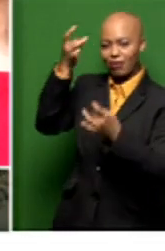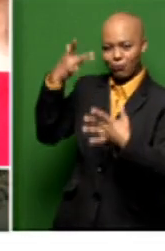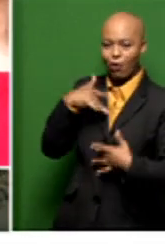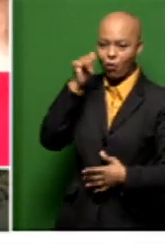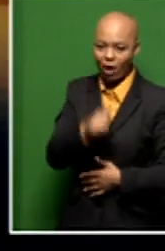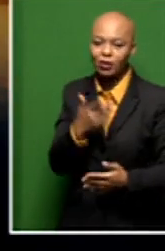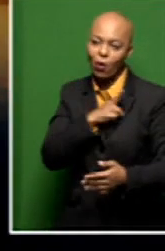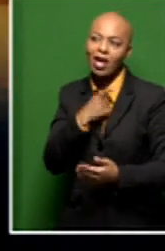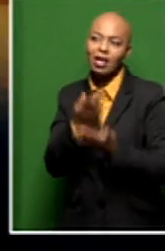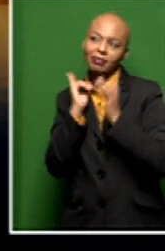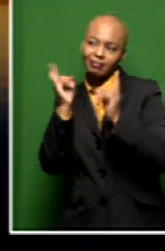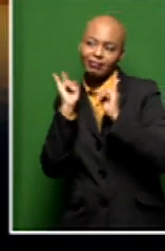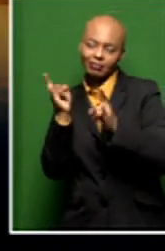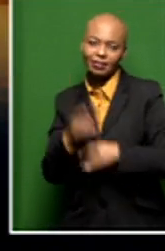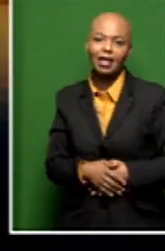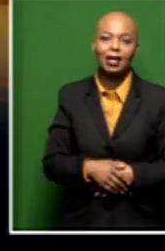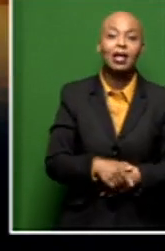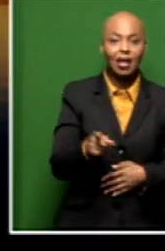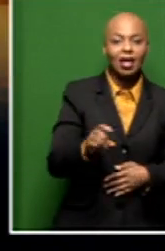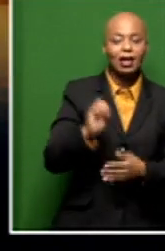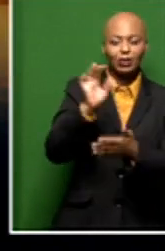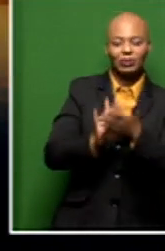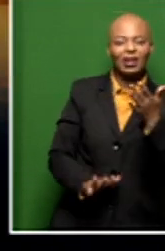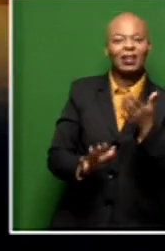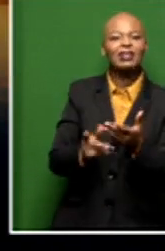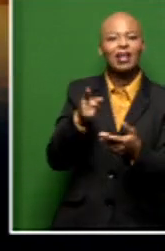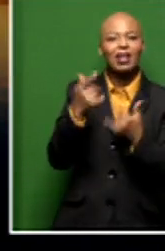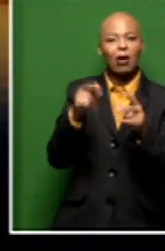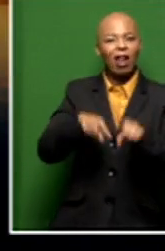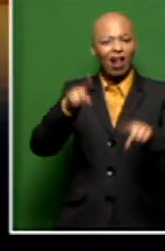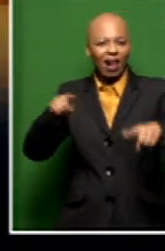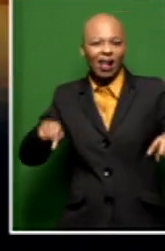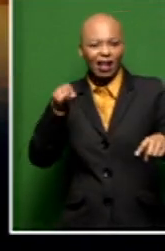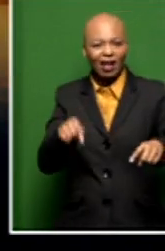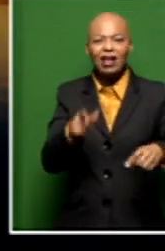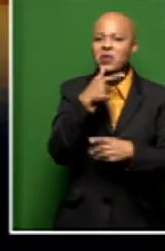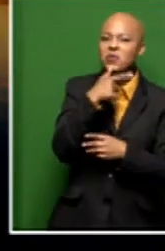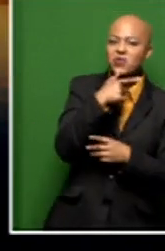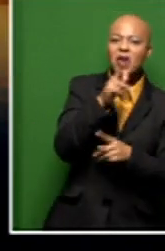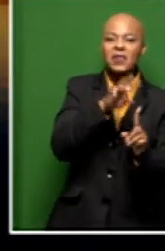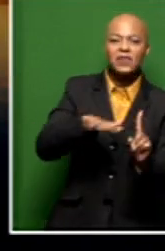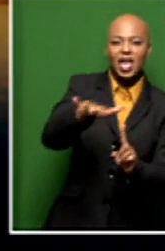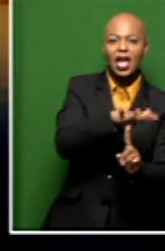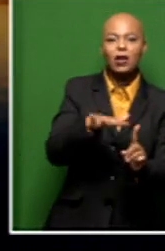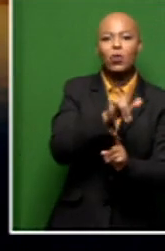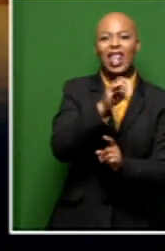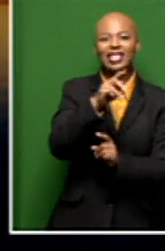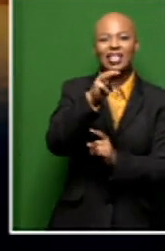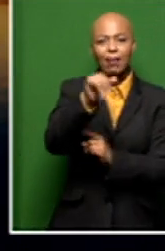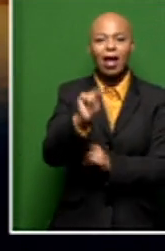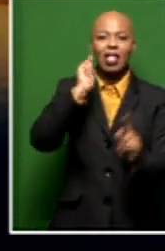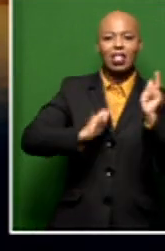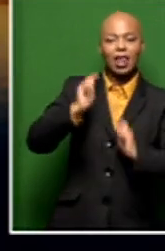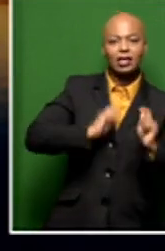Liesl Prim, speaking to us about a documentary on the iconic multiracial speakeasy venue, the Laksharama Theater, that has launched the